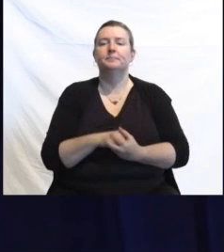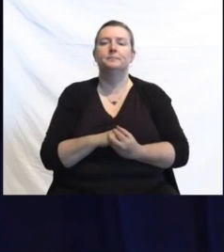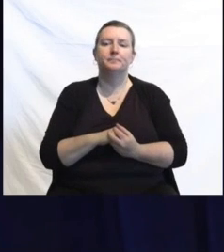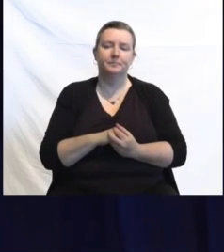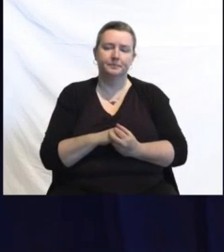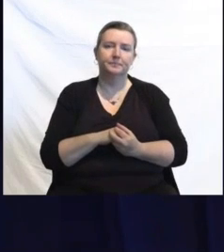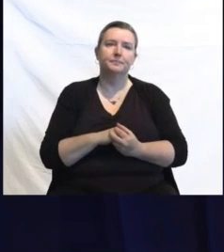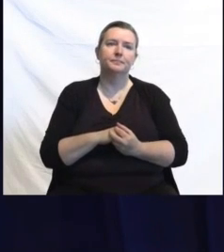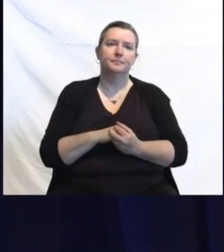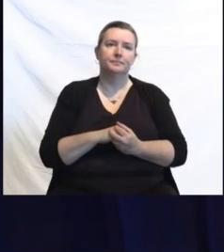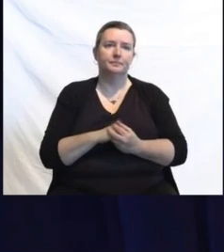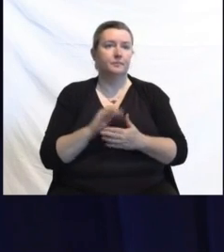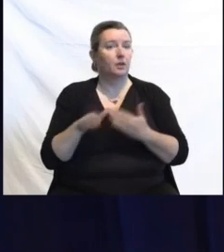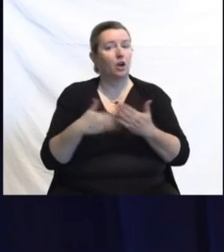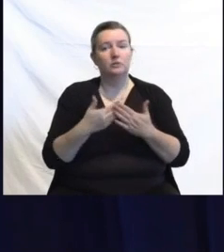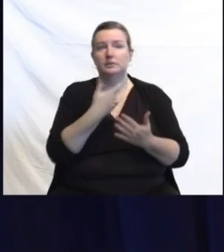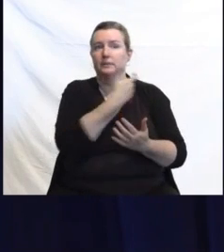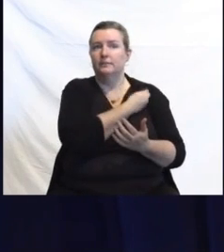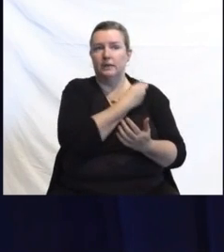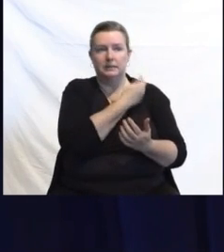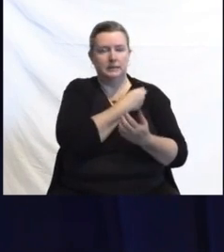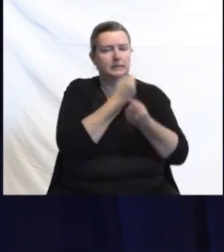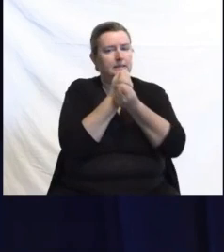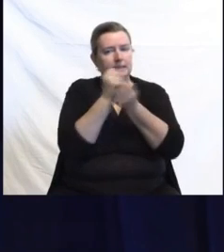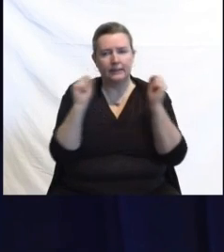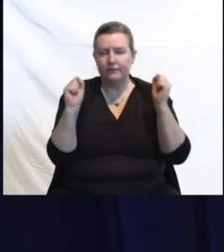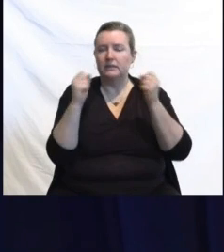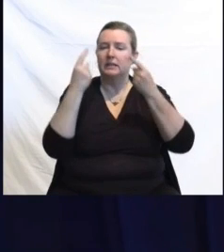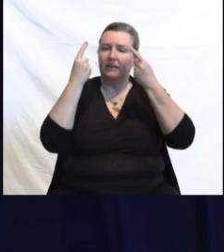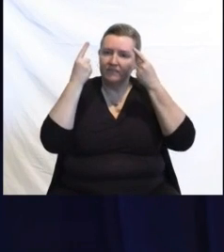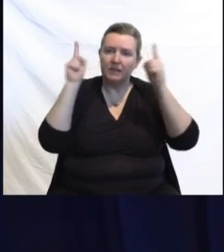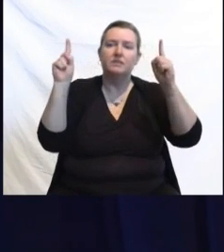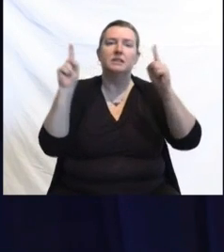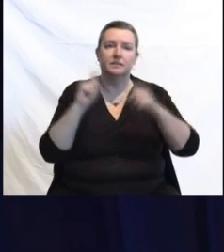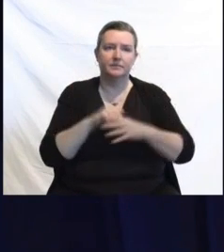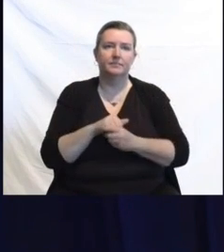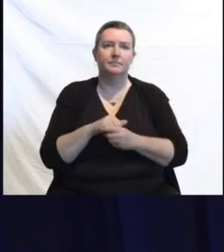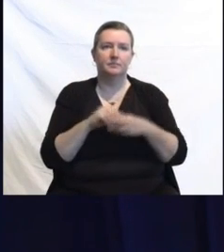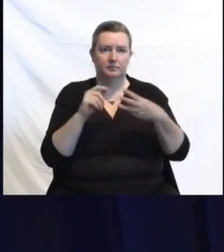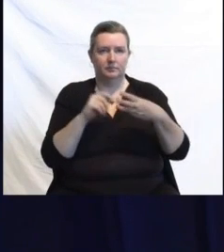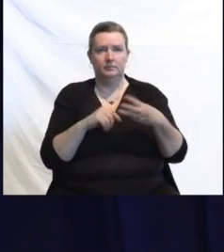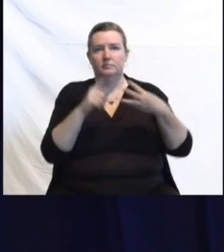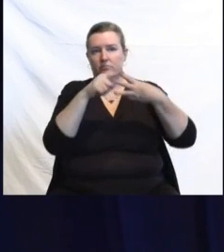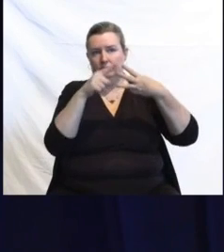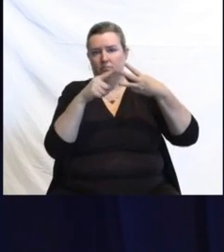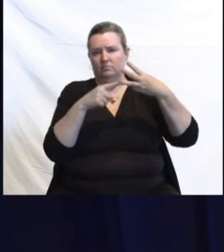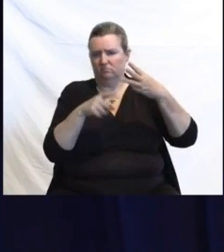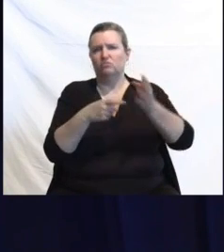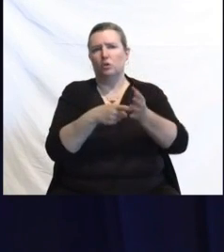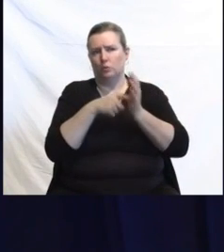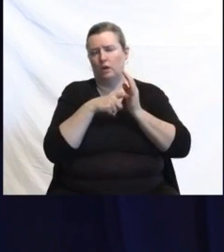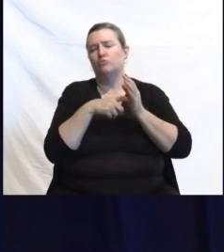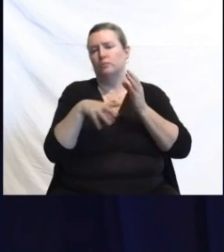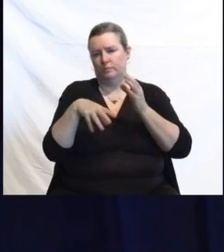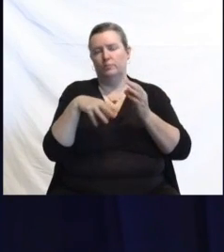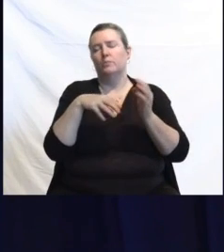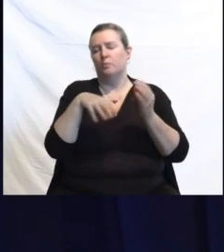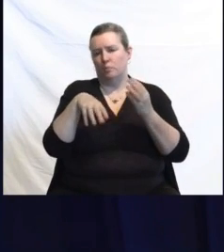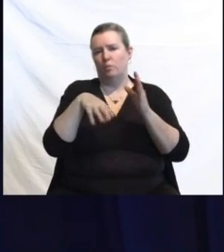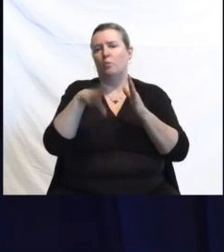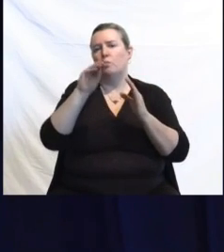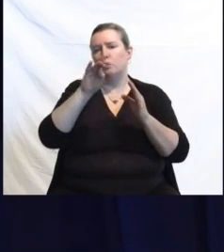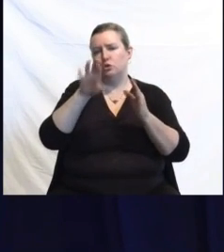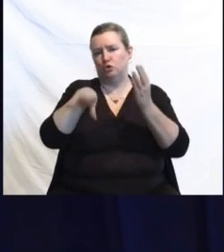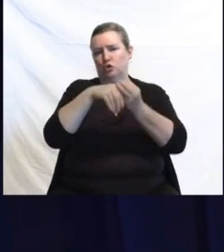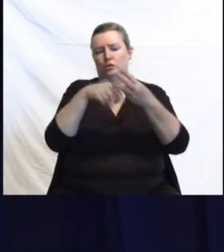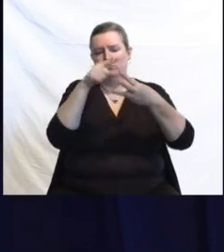Vaccines, as you know, are safe and effective, but all show the need for boosters over time. We continue to work with all of our